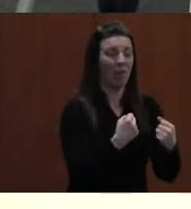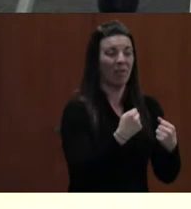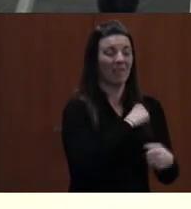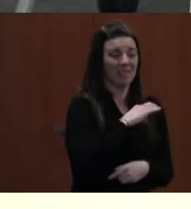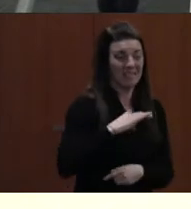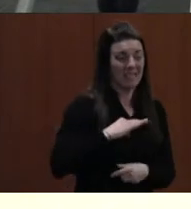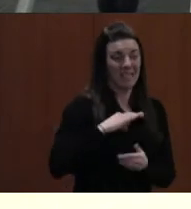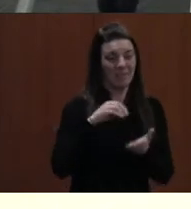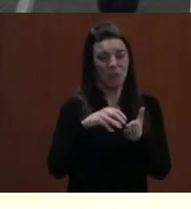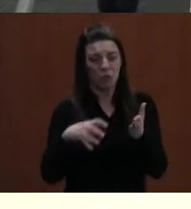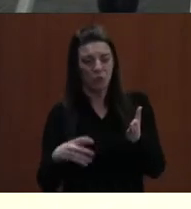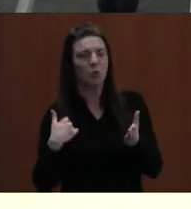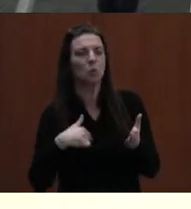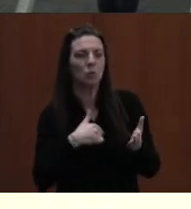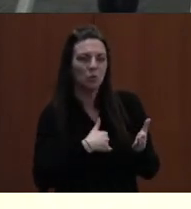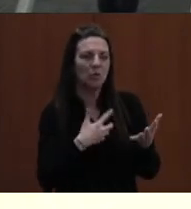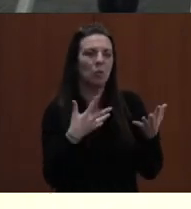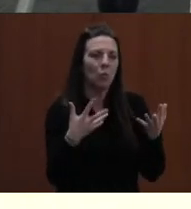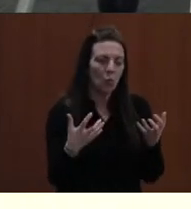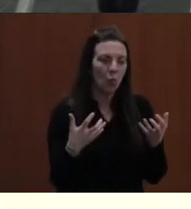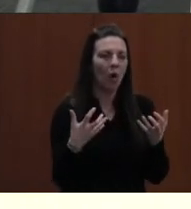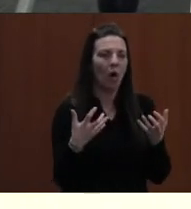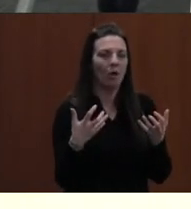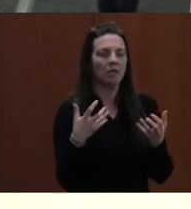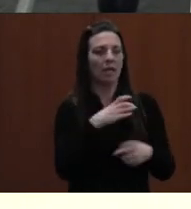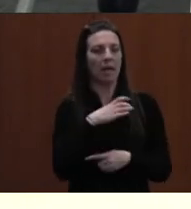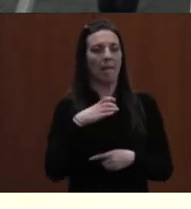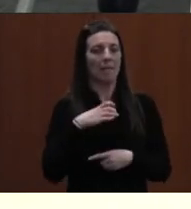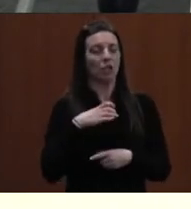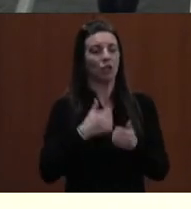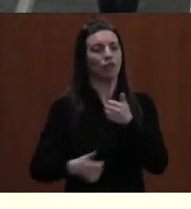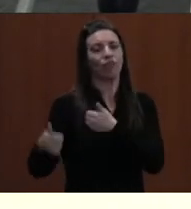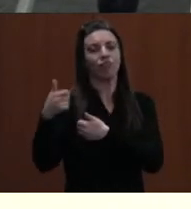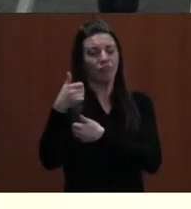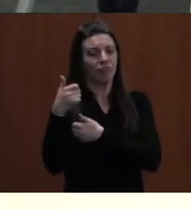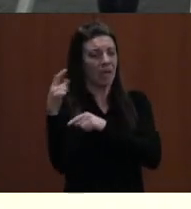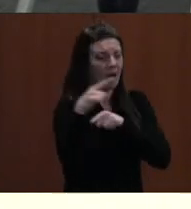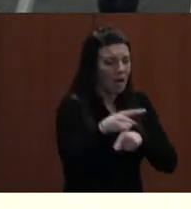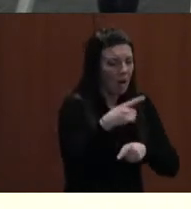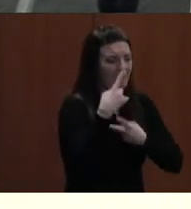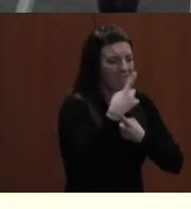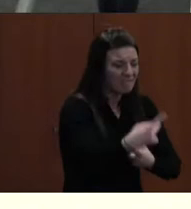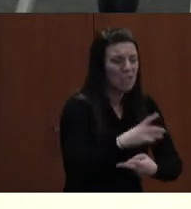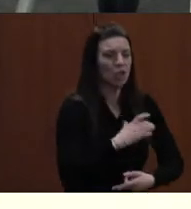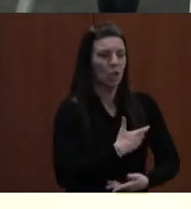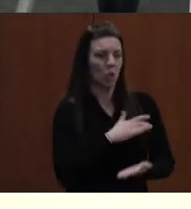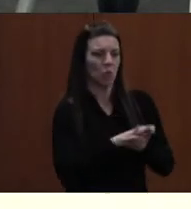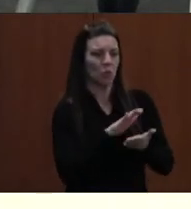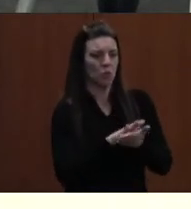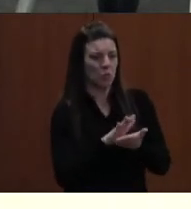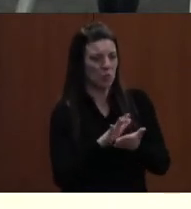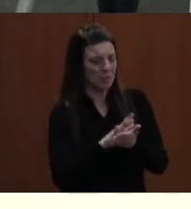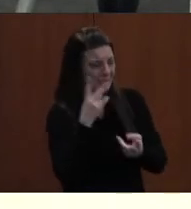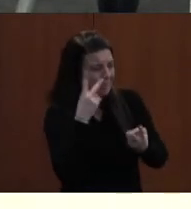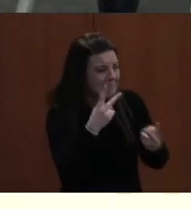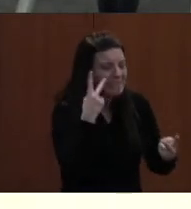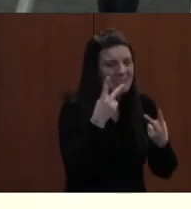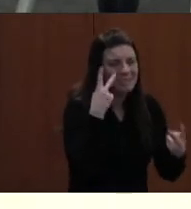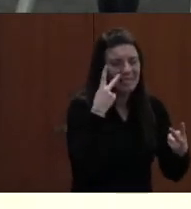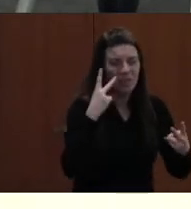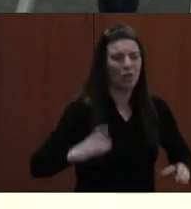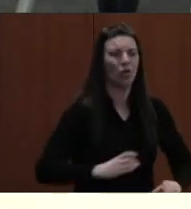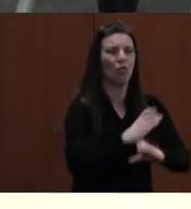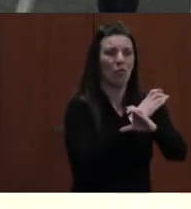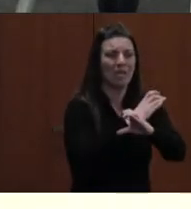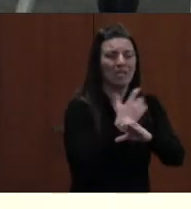publicly invite our commissioners to take a few days to visit our schools so that they, too, can understand the crisis that we are in. Staffing shortages and pandemic